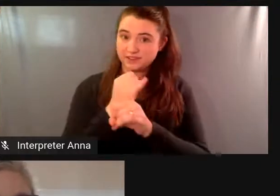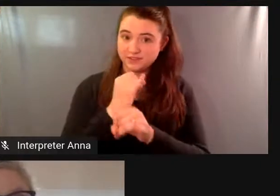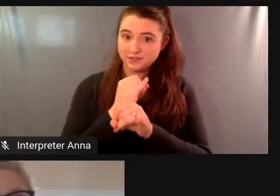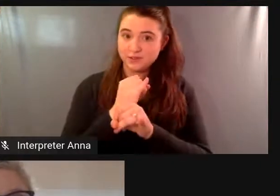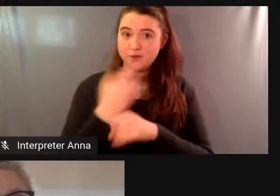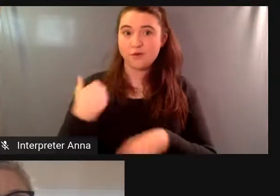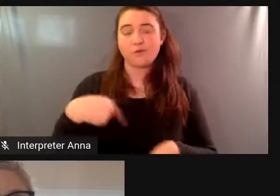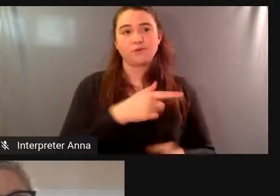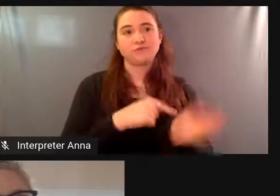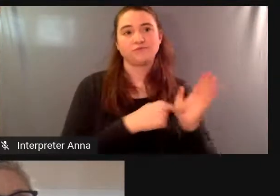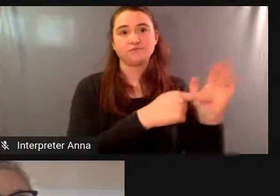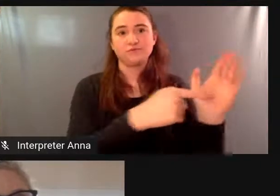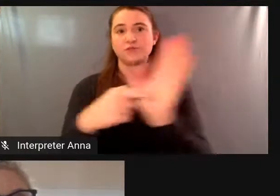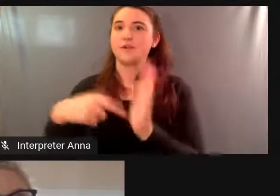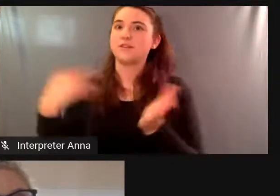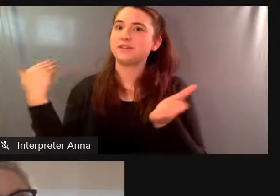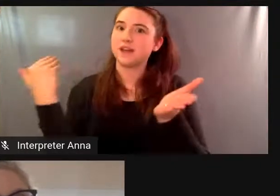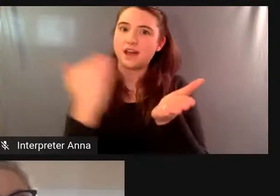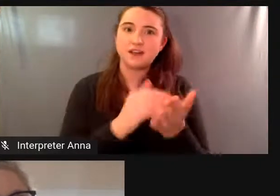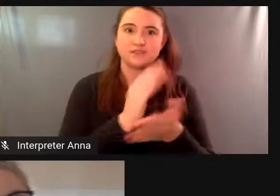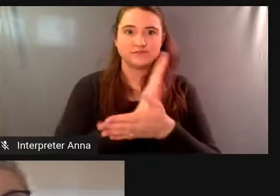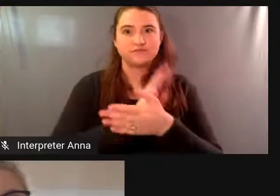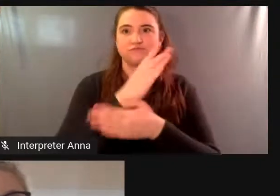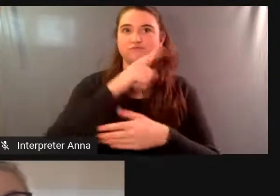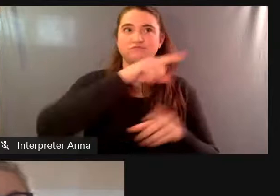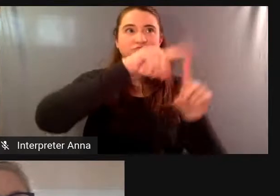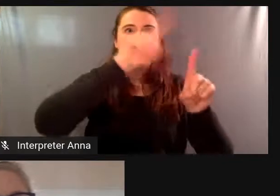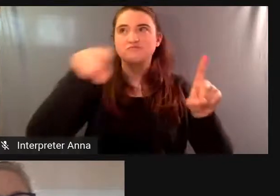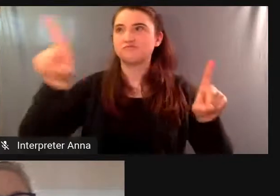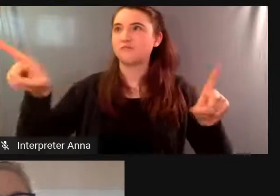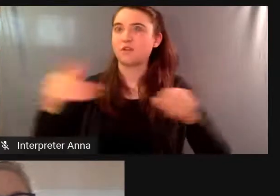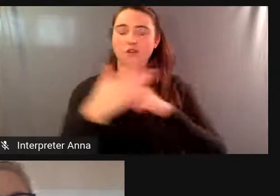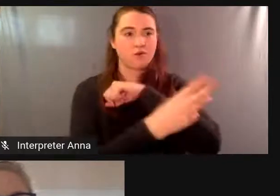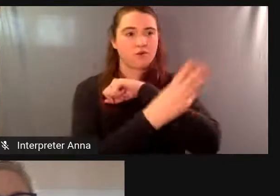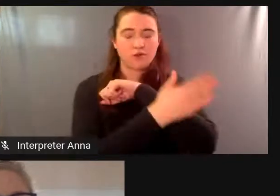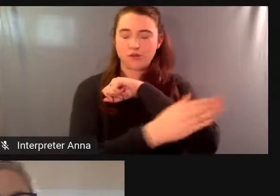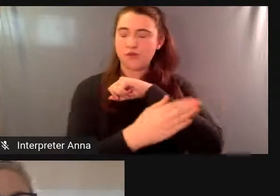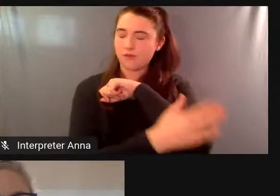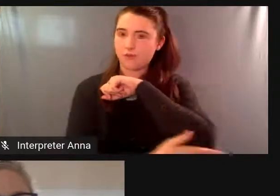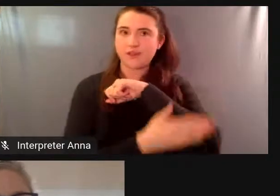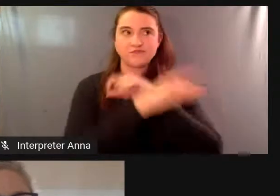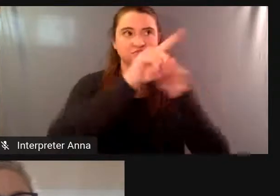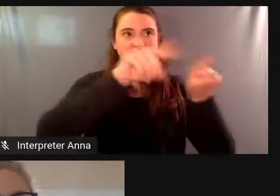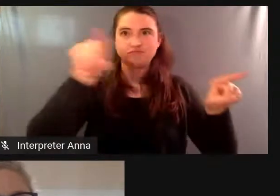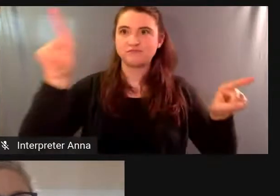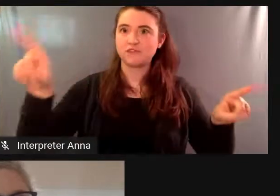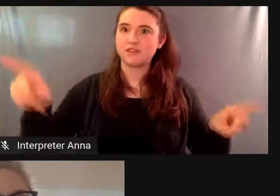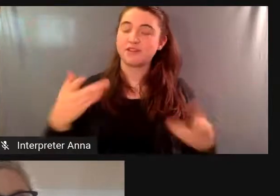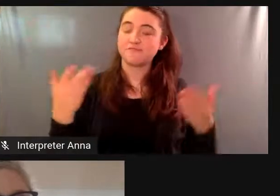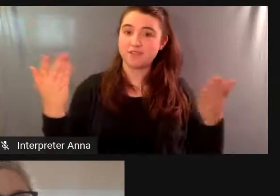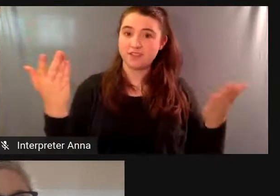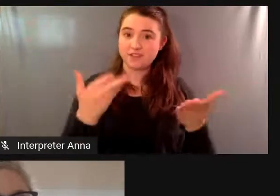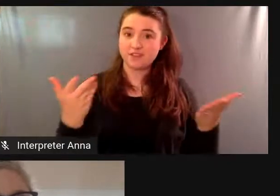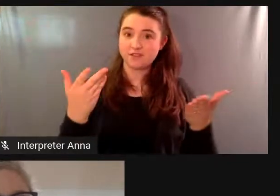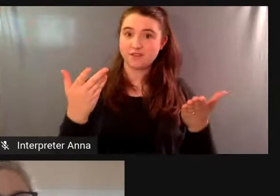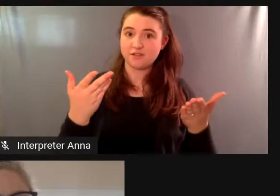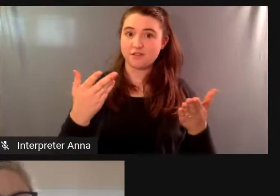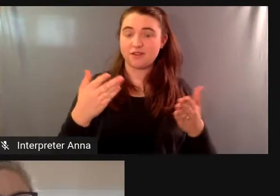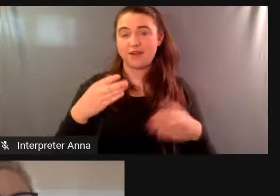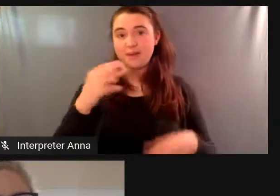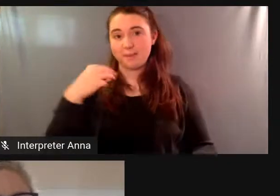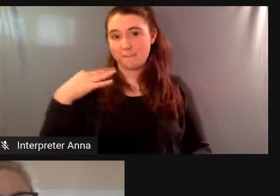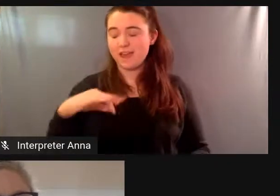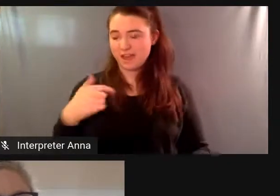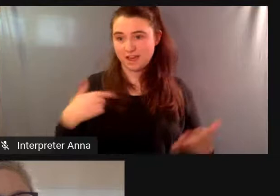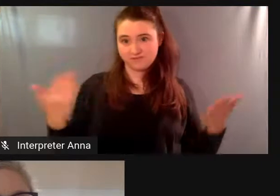to attendees from every corner of world here on the coast of maine which is where i am right now and it's finally feeling like spring hopefully a little bit